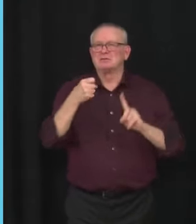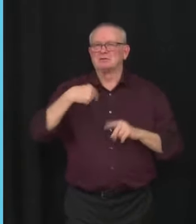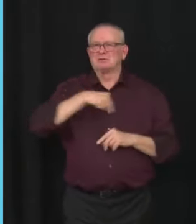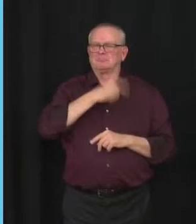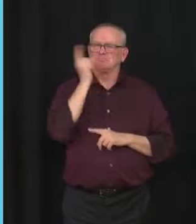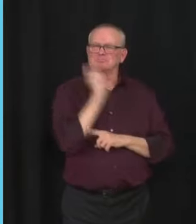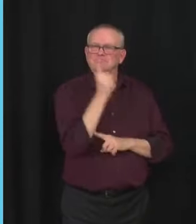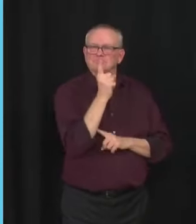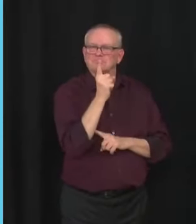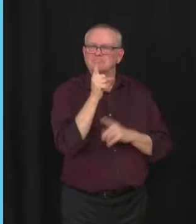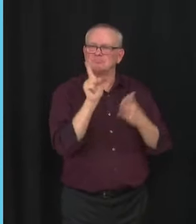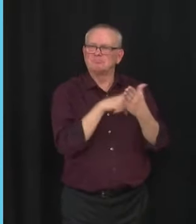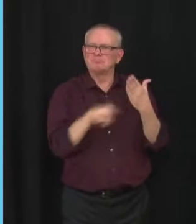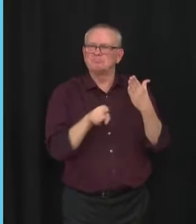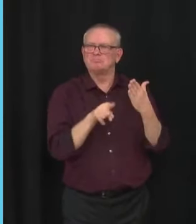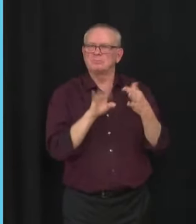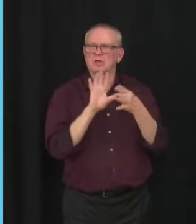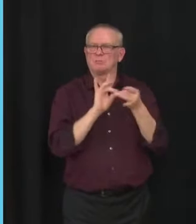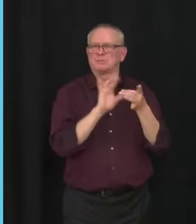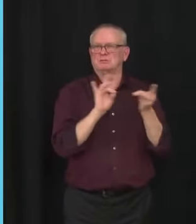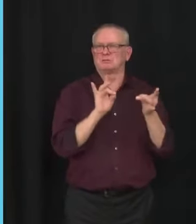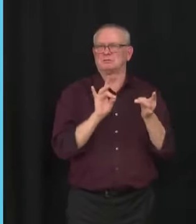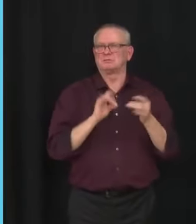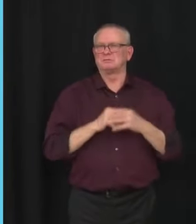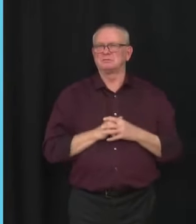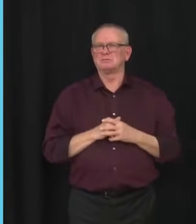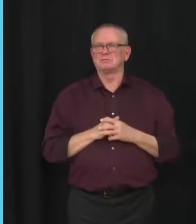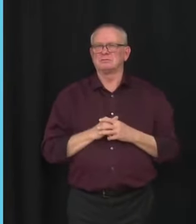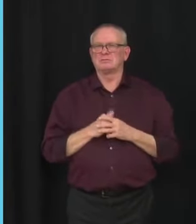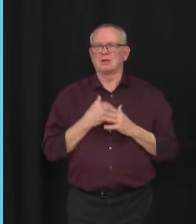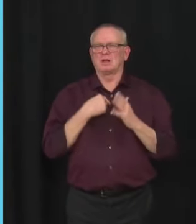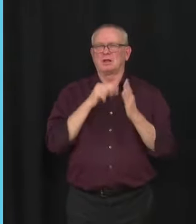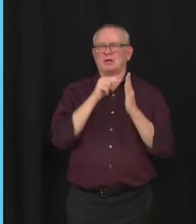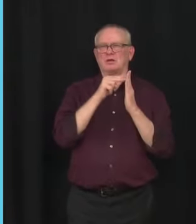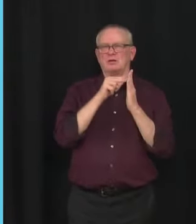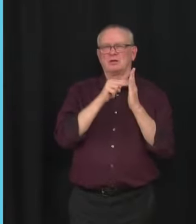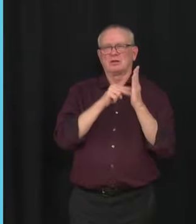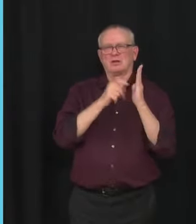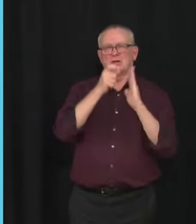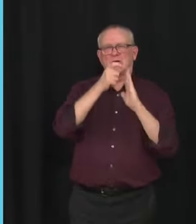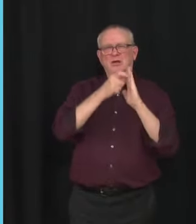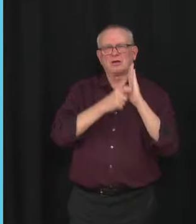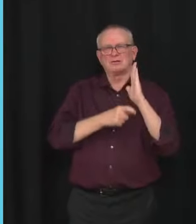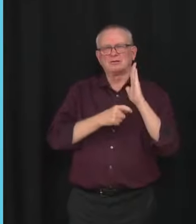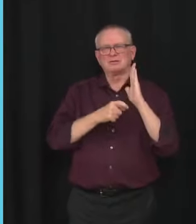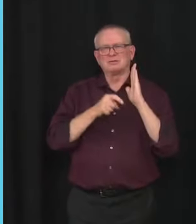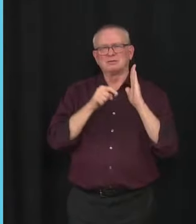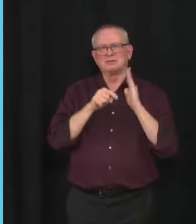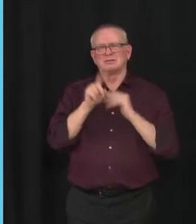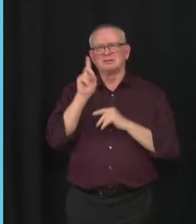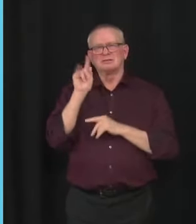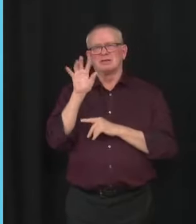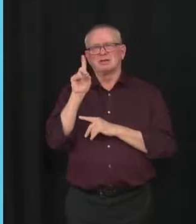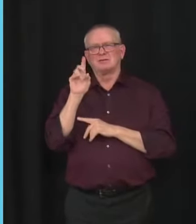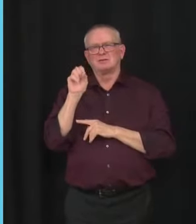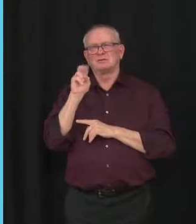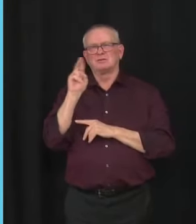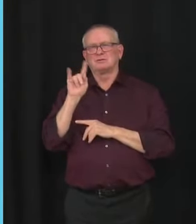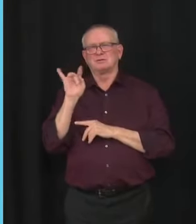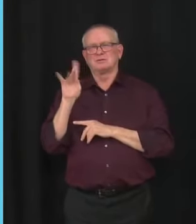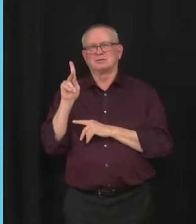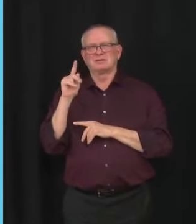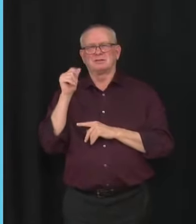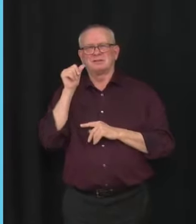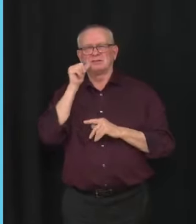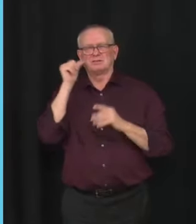And upon closer look at the article you're referring to, he actually doesn't incite violence. Any comments to